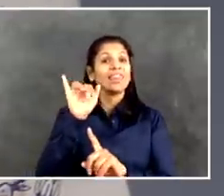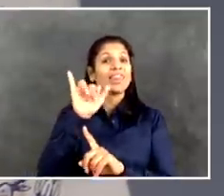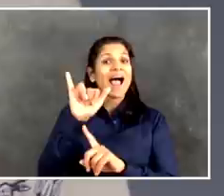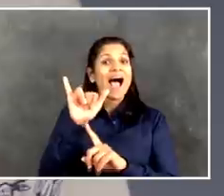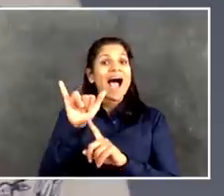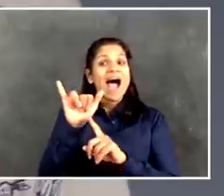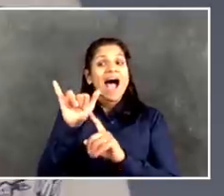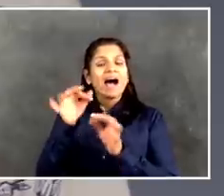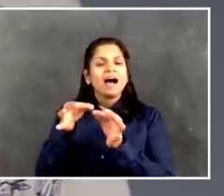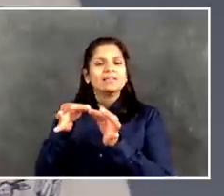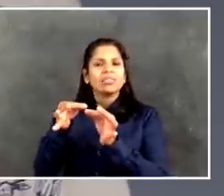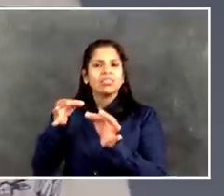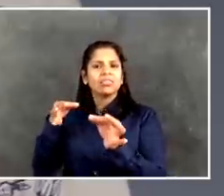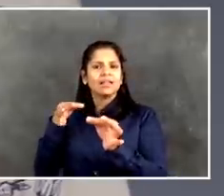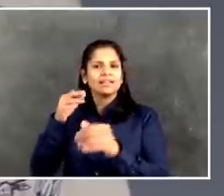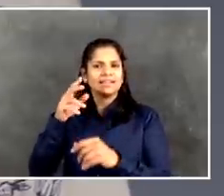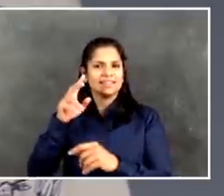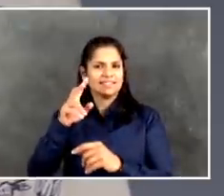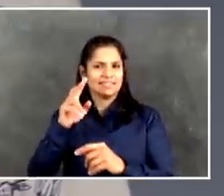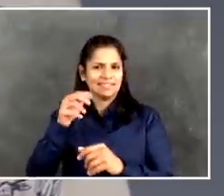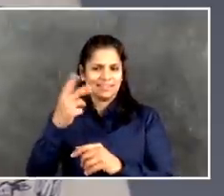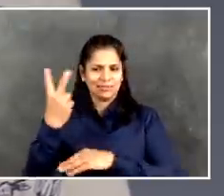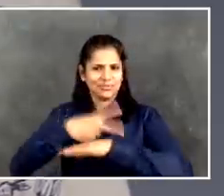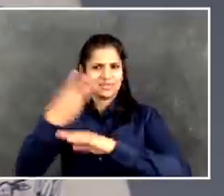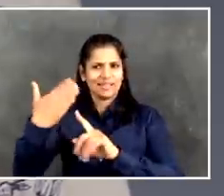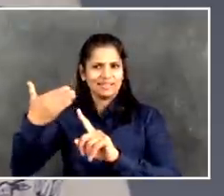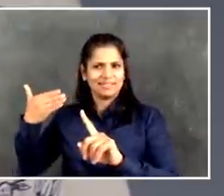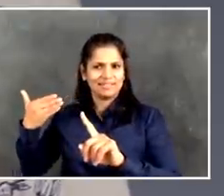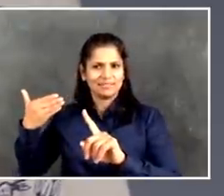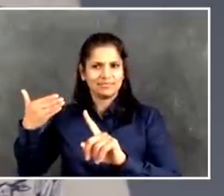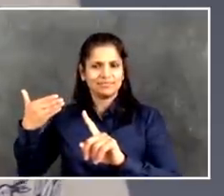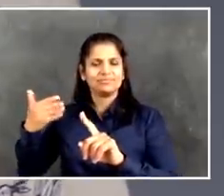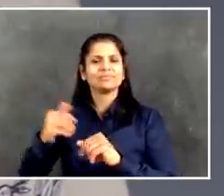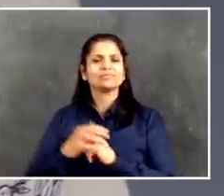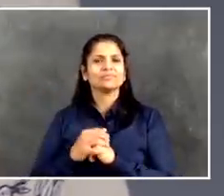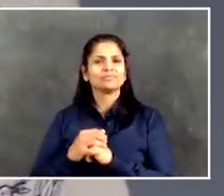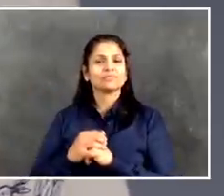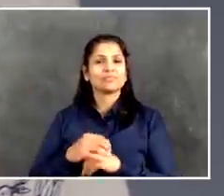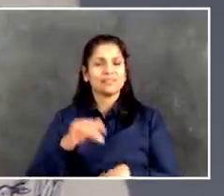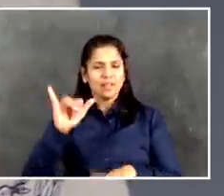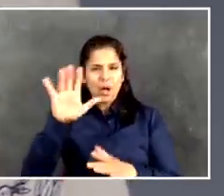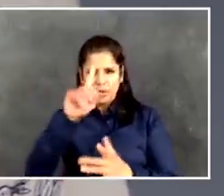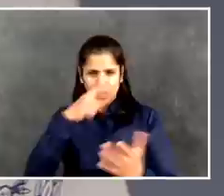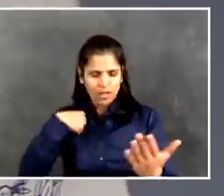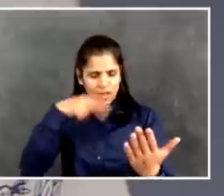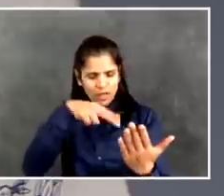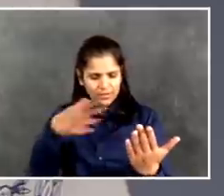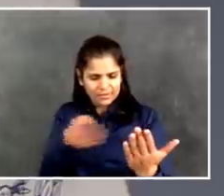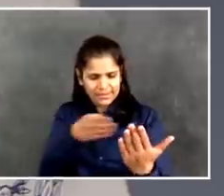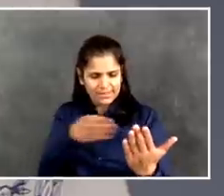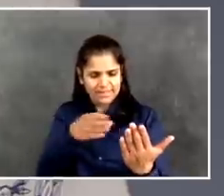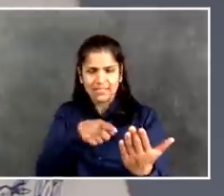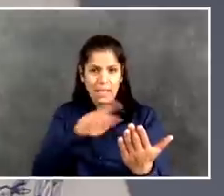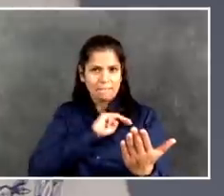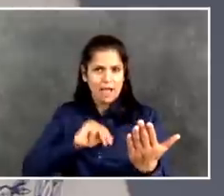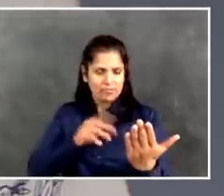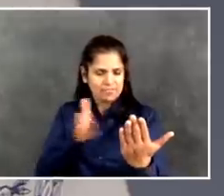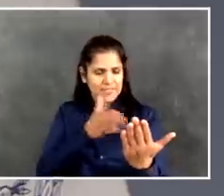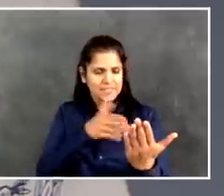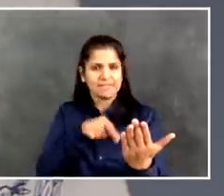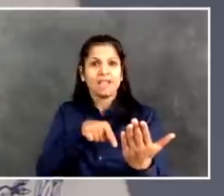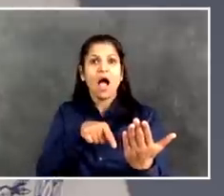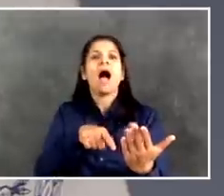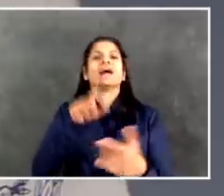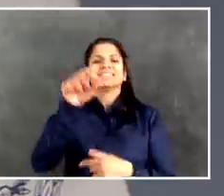For some of the indicators. Let's check this here. Yeah. No, the indicator's on the two-day lag, and the cases yesterday was 2